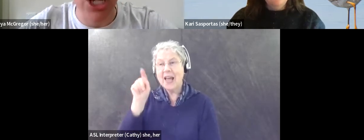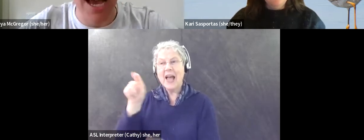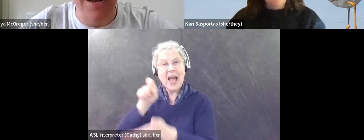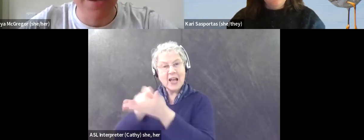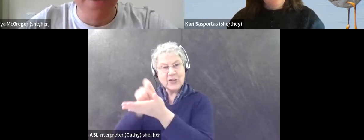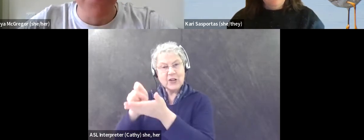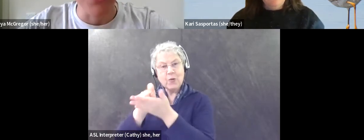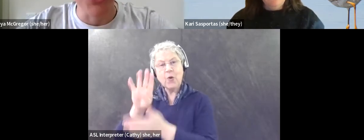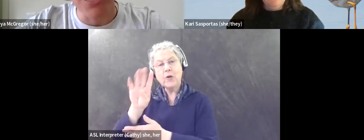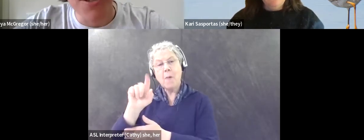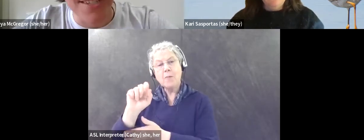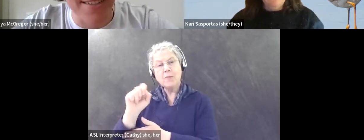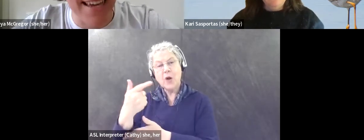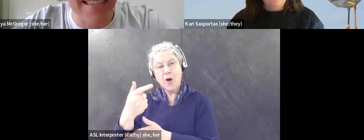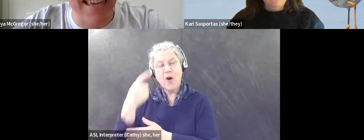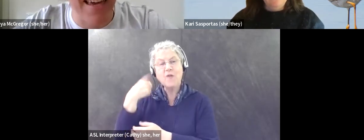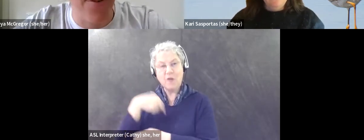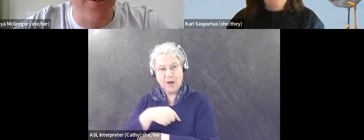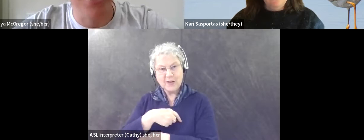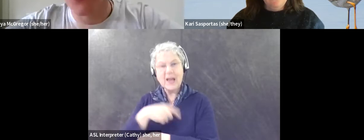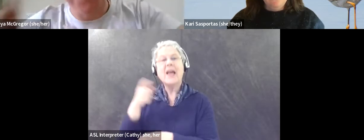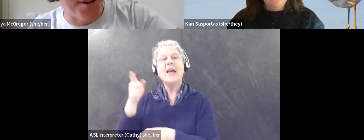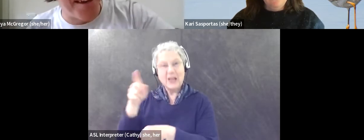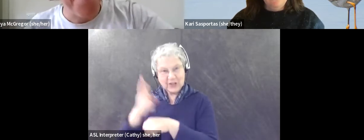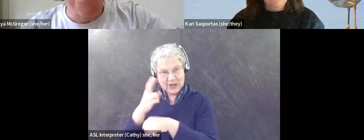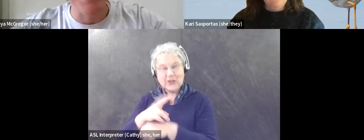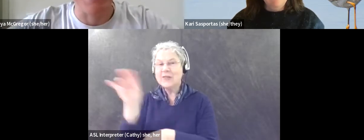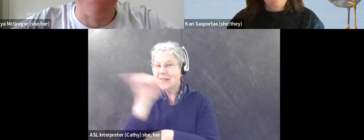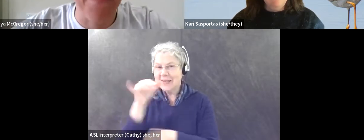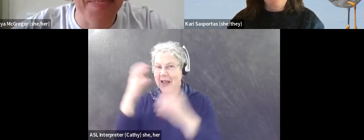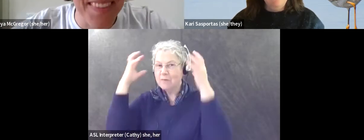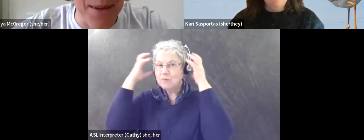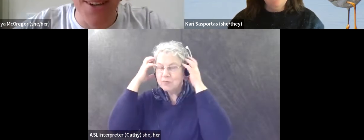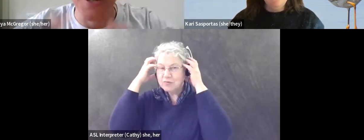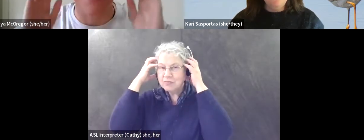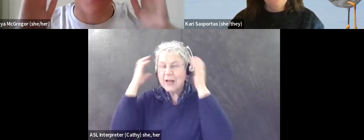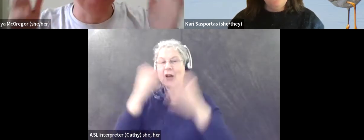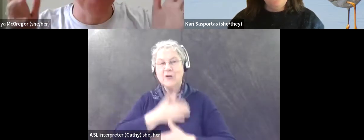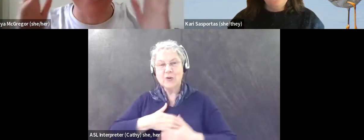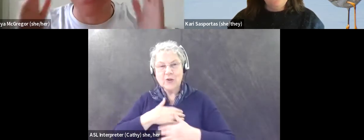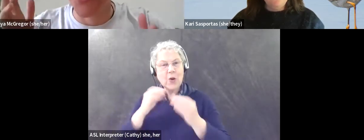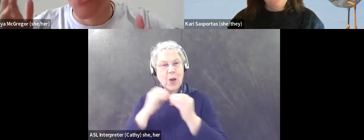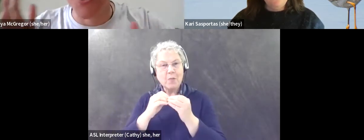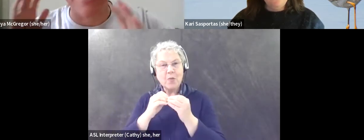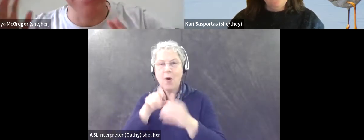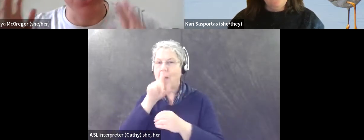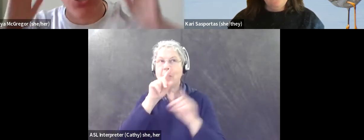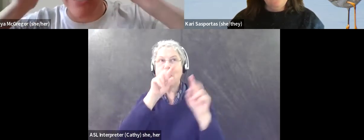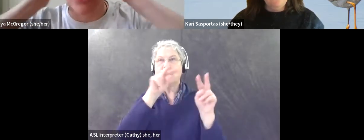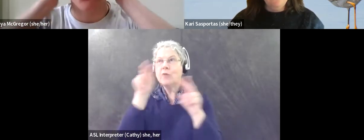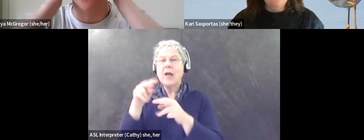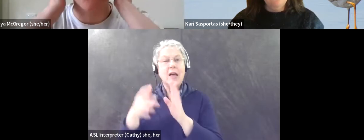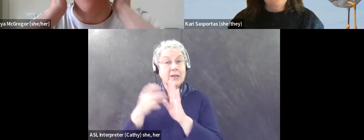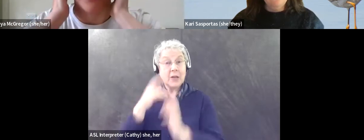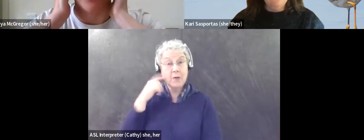that link in the chat. And she uses noise cancelling headphones to go birding. Because a lot of birds are too noisy, and